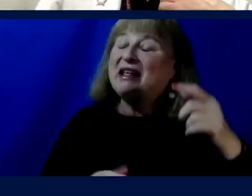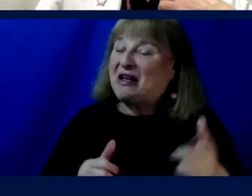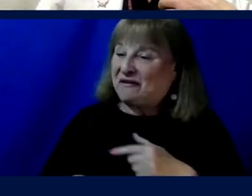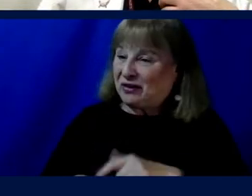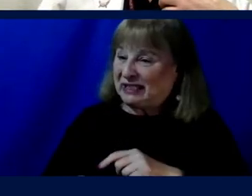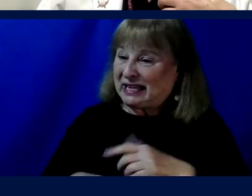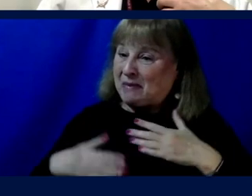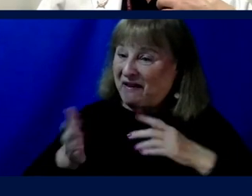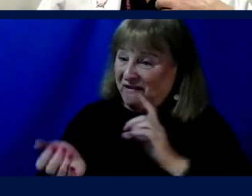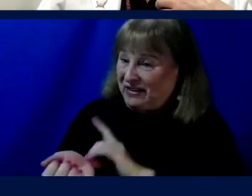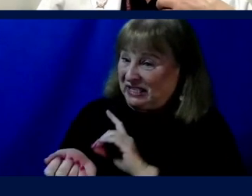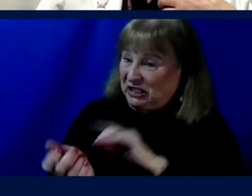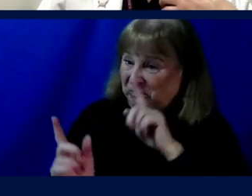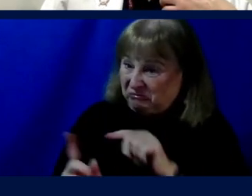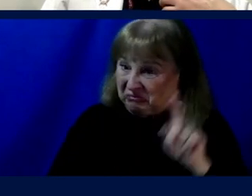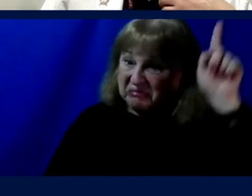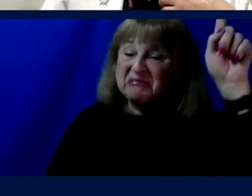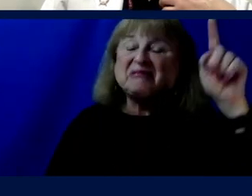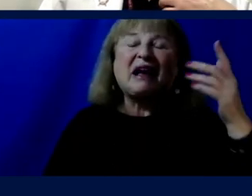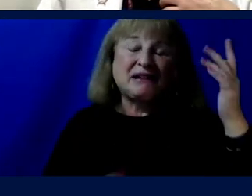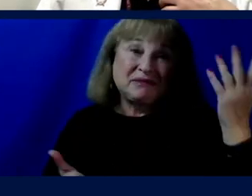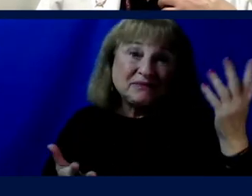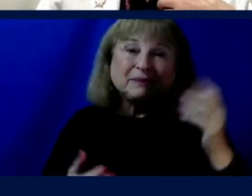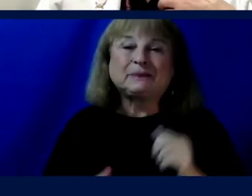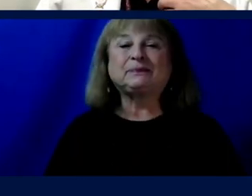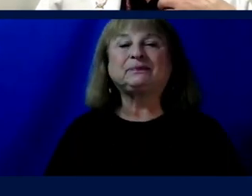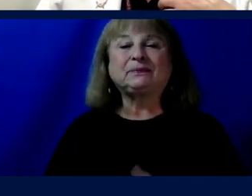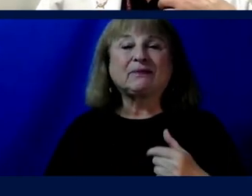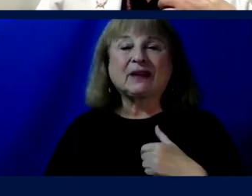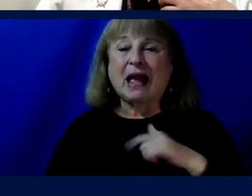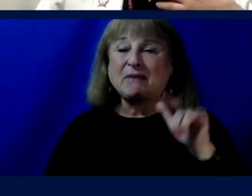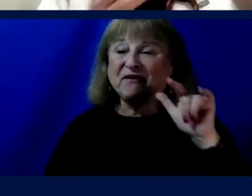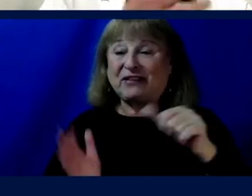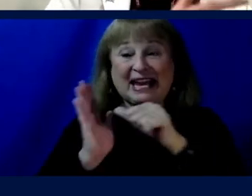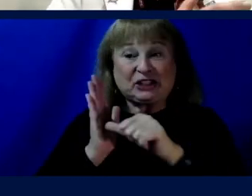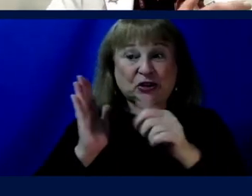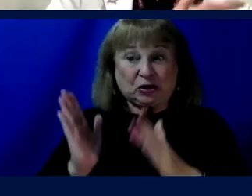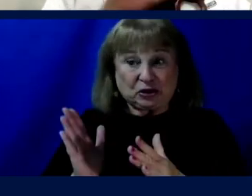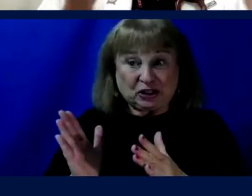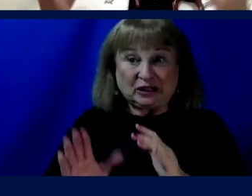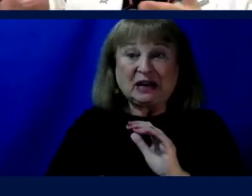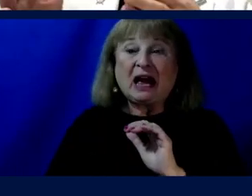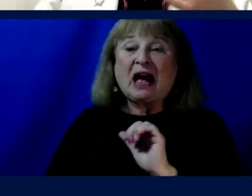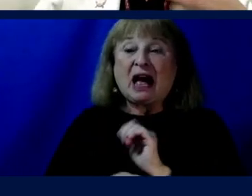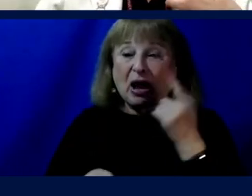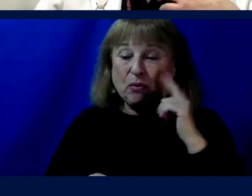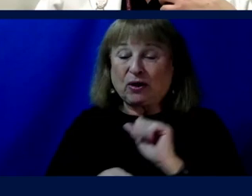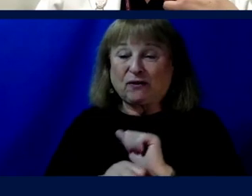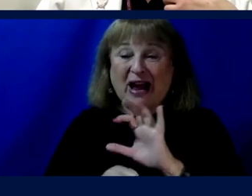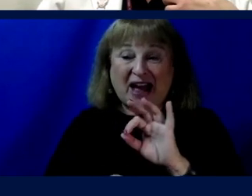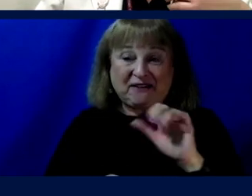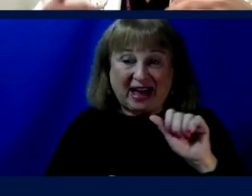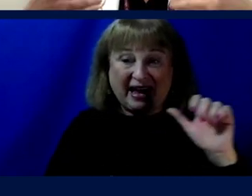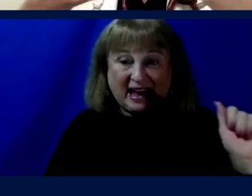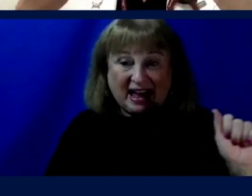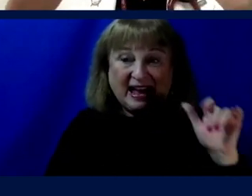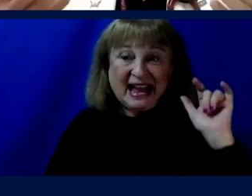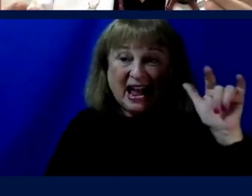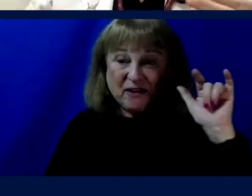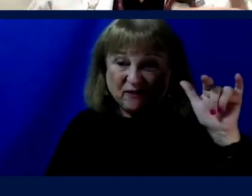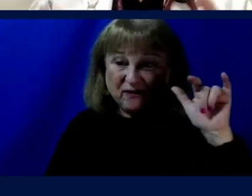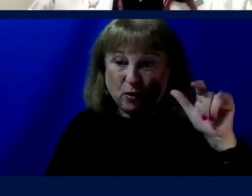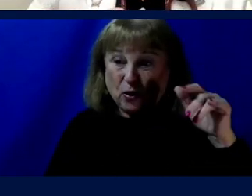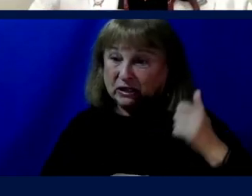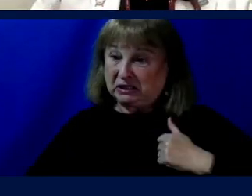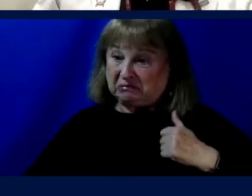U.S. space simulation, though I hope that will soon be broken. I'm a flight surgeon, so I work for the FAA, as well as the Air Force, and think about